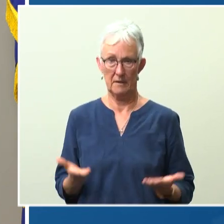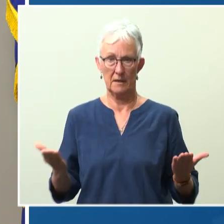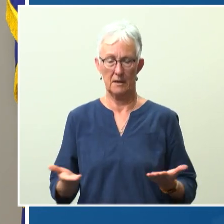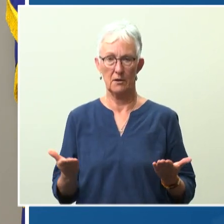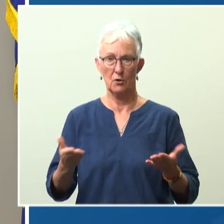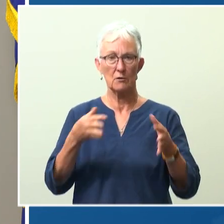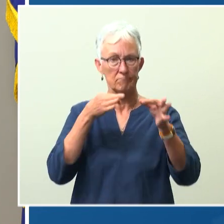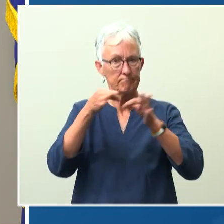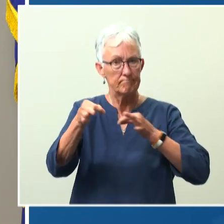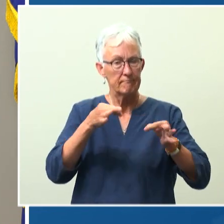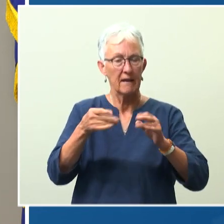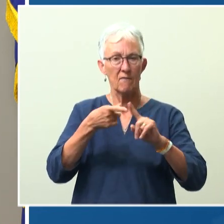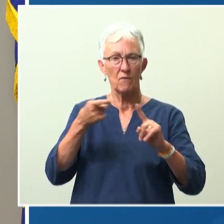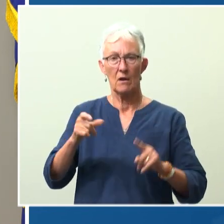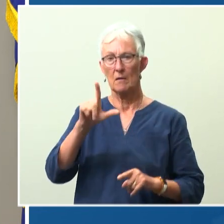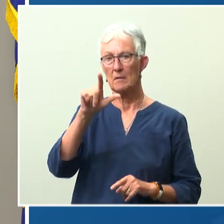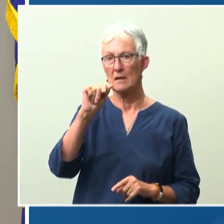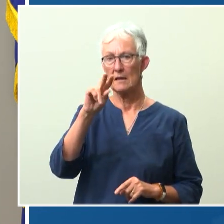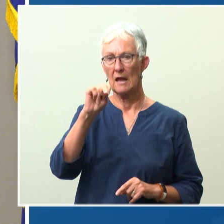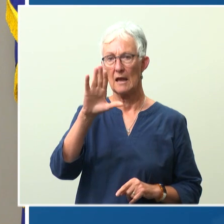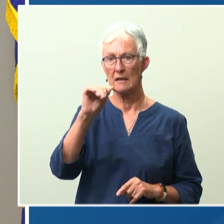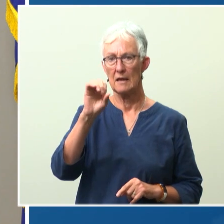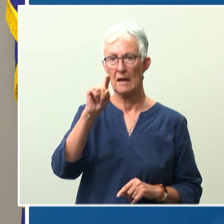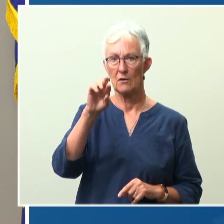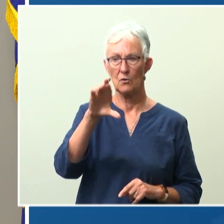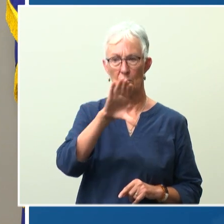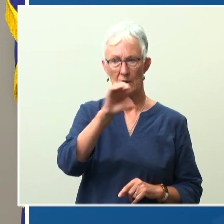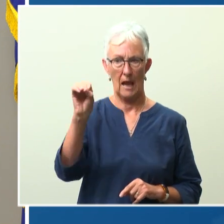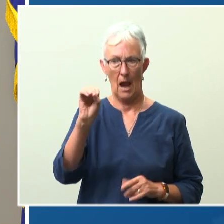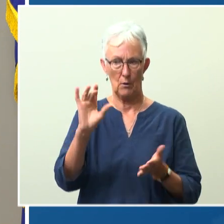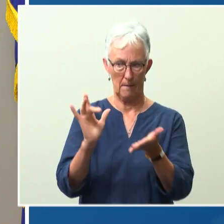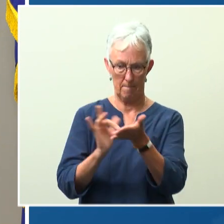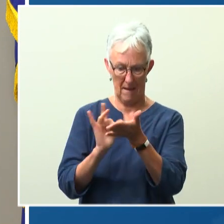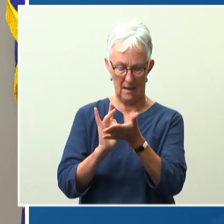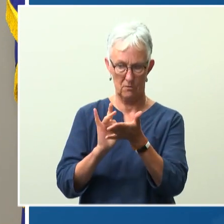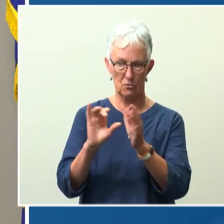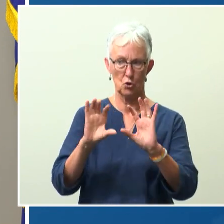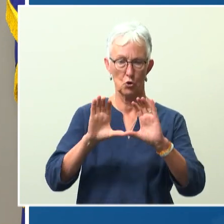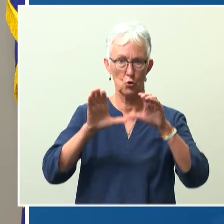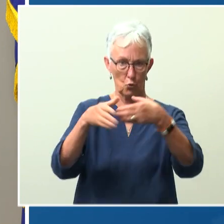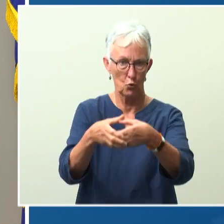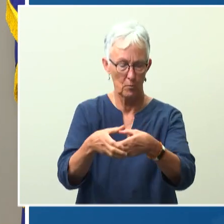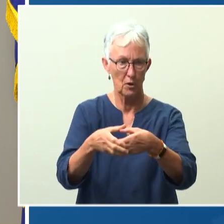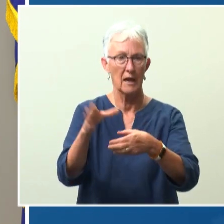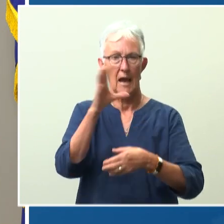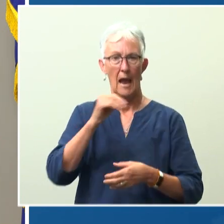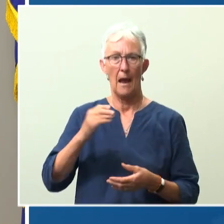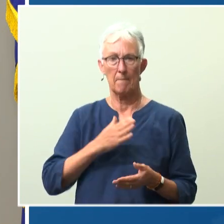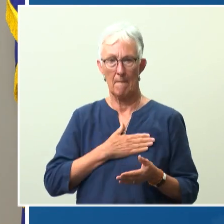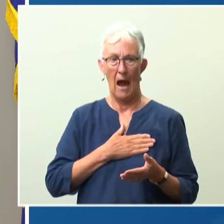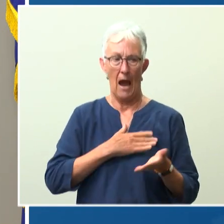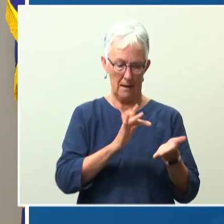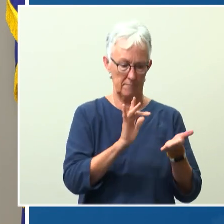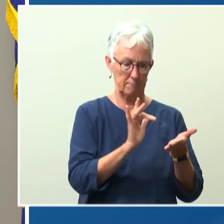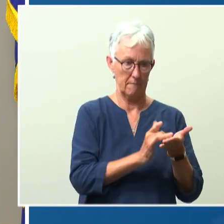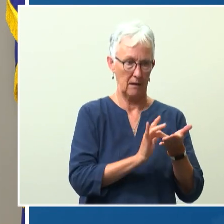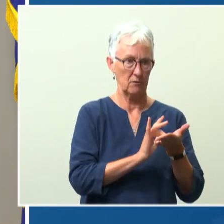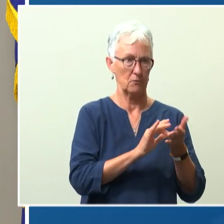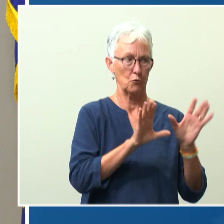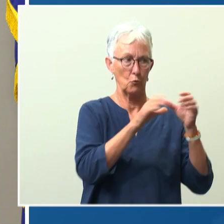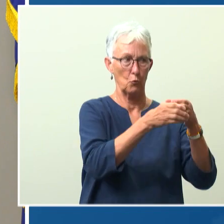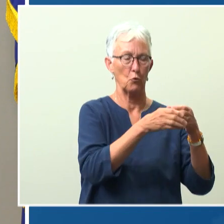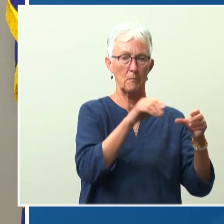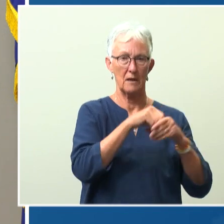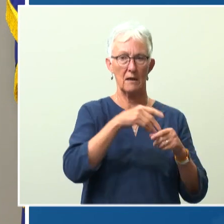Society and on behalf of my physician partners at Nebraska Pulmonary Specialties.